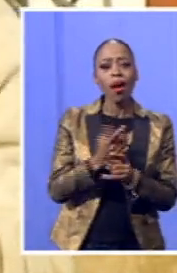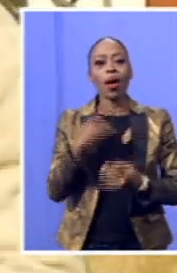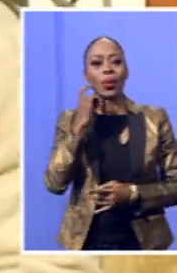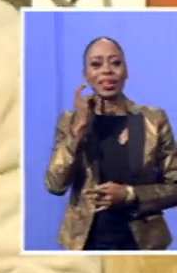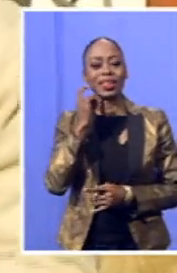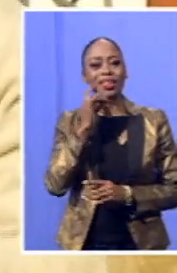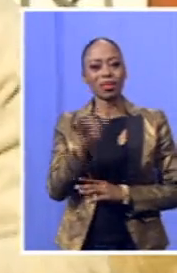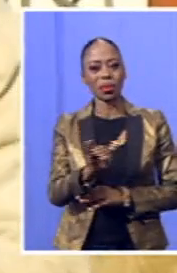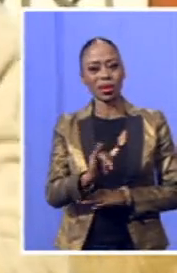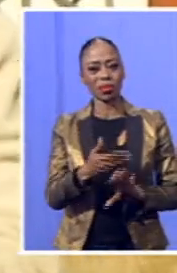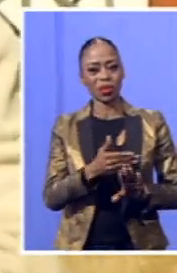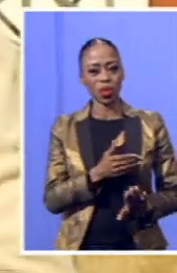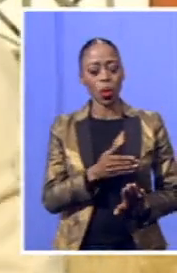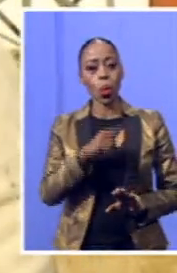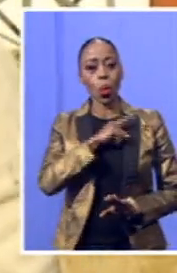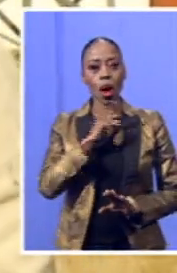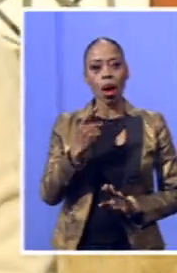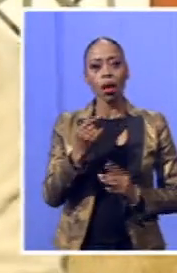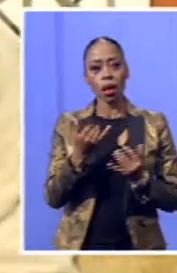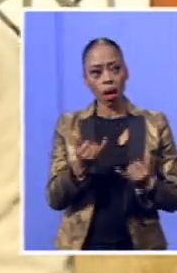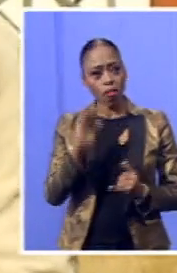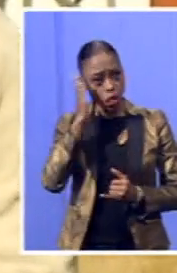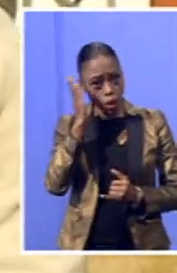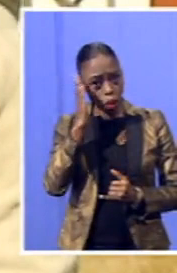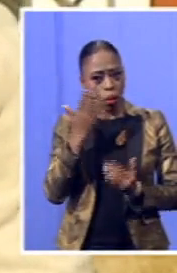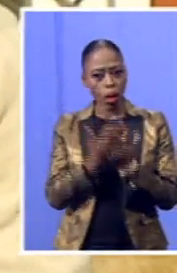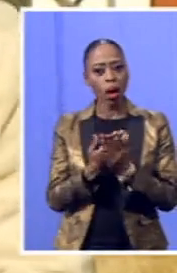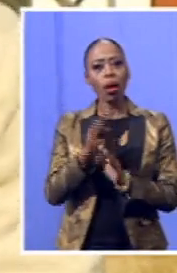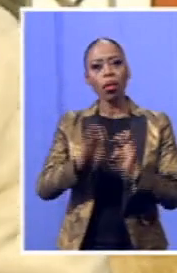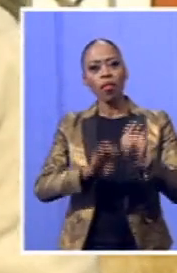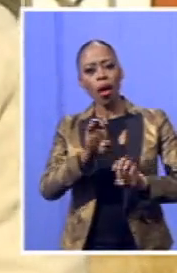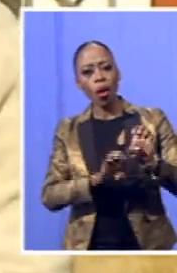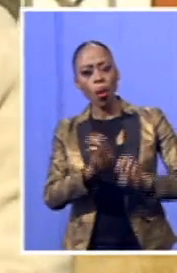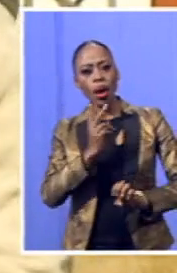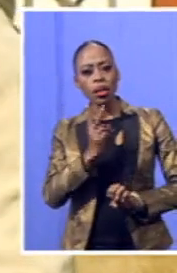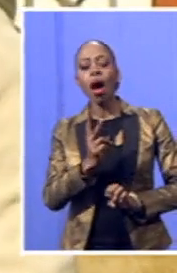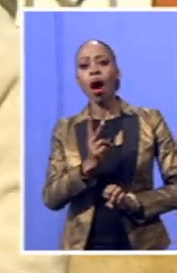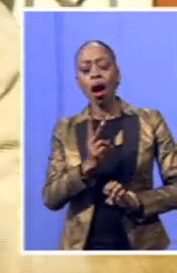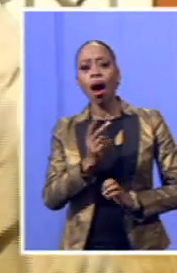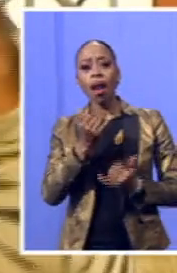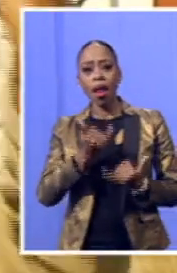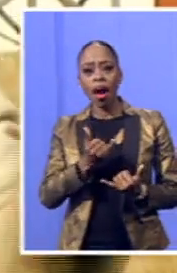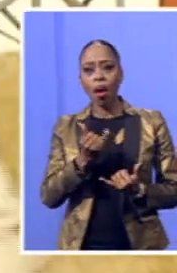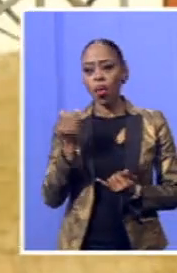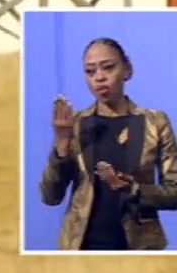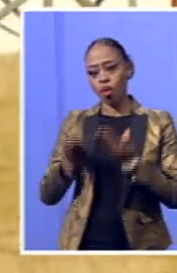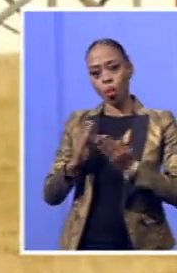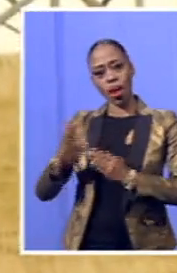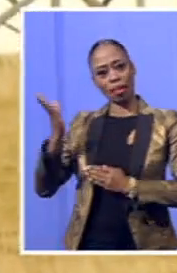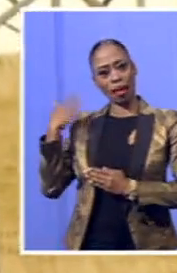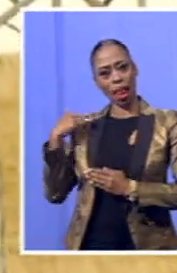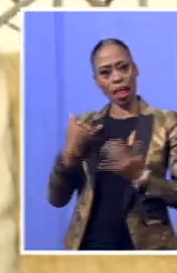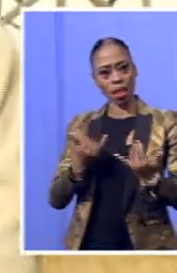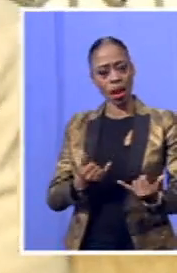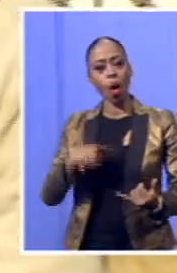was before so that they can see that now their little bit of privilege is compared to the young ones